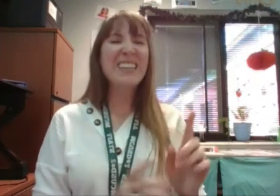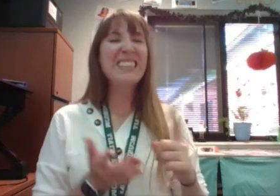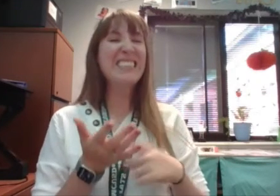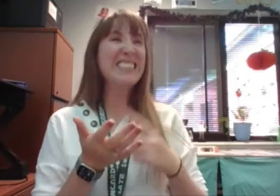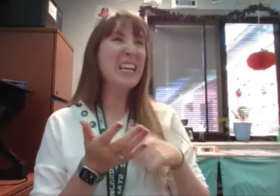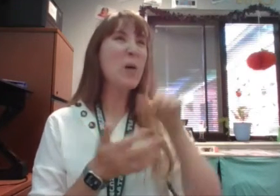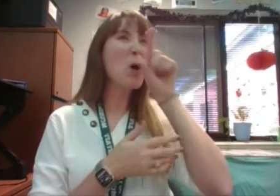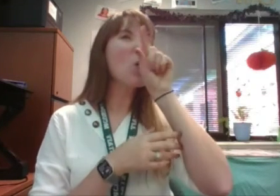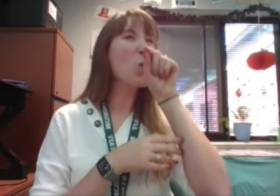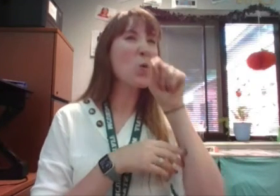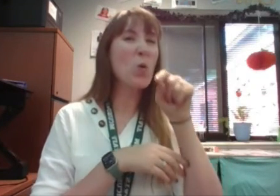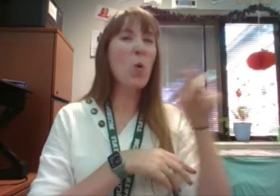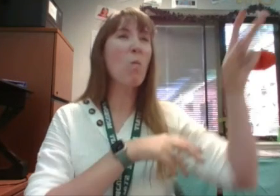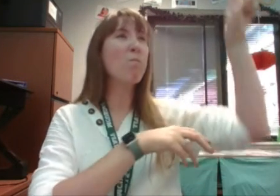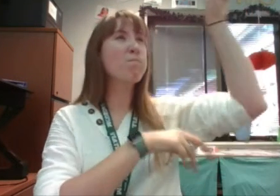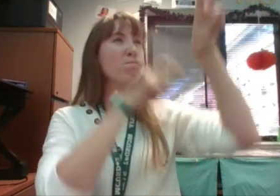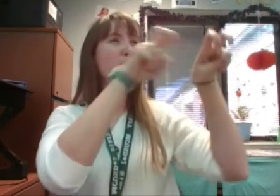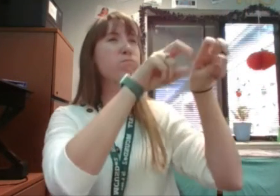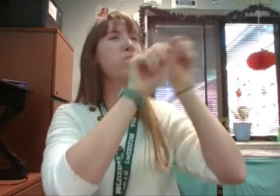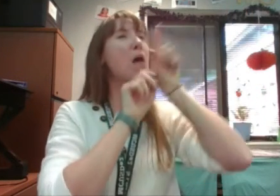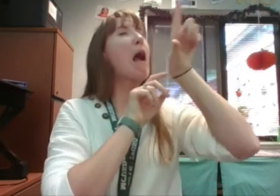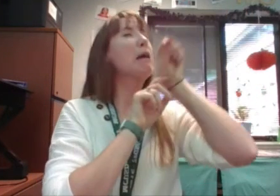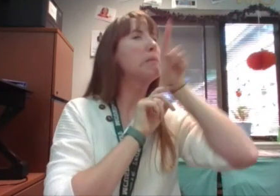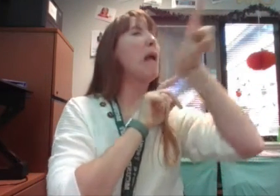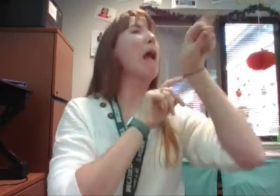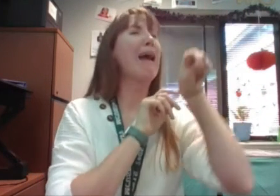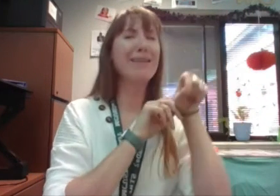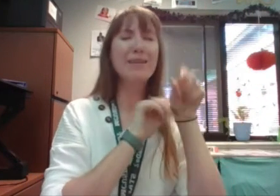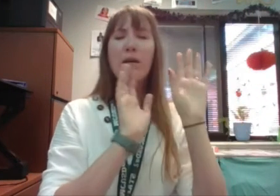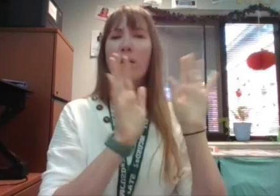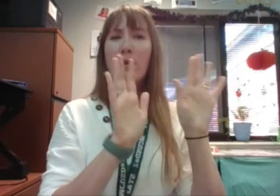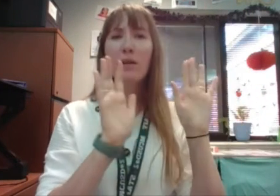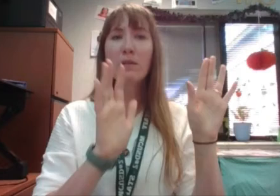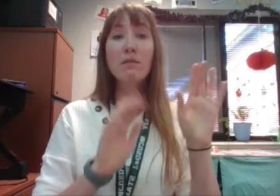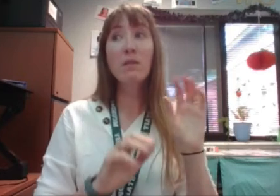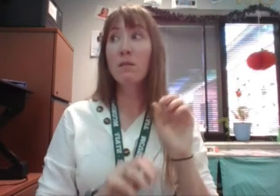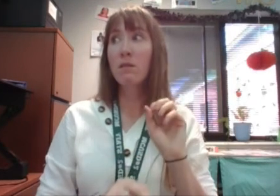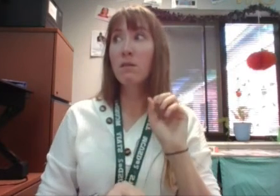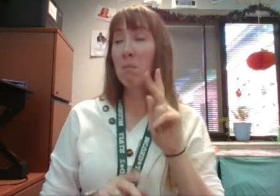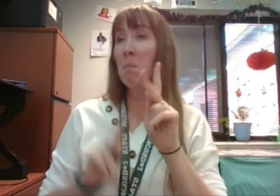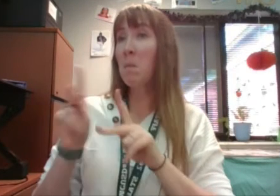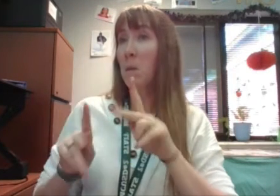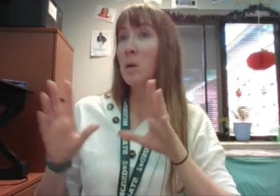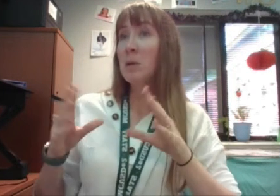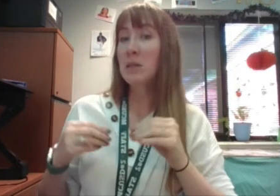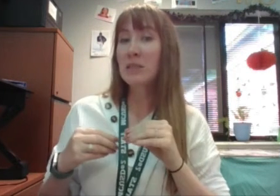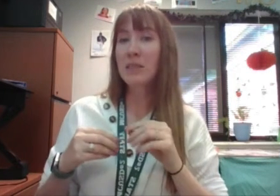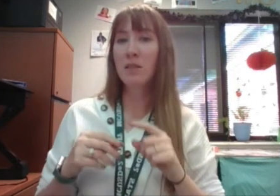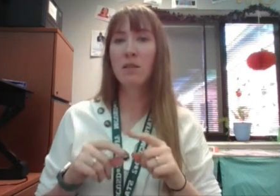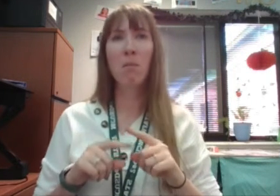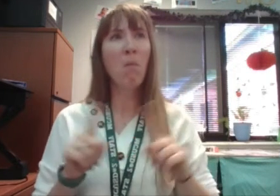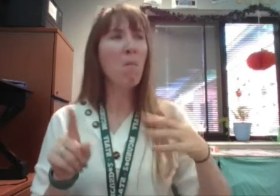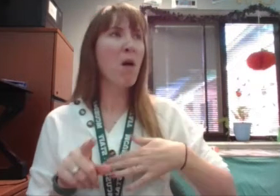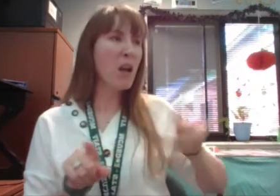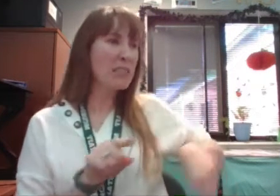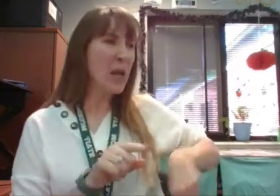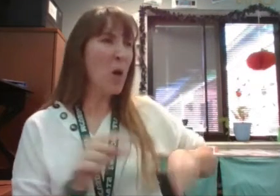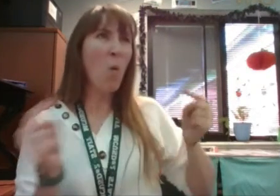a crow lands on top of the tower and screeches. All was well again. Except for my tail.